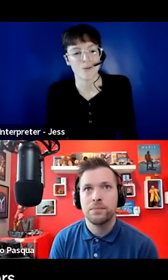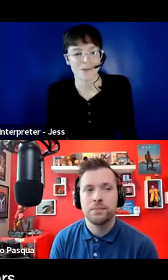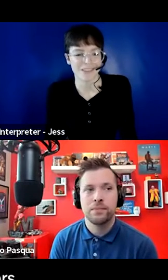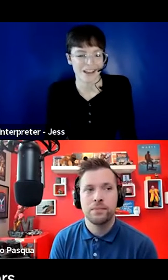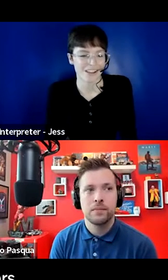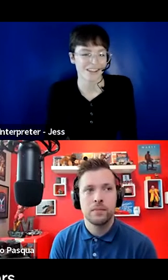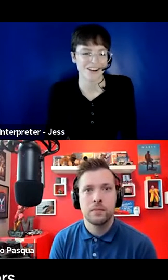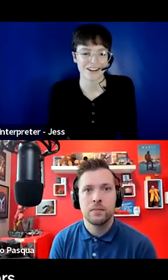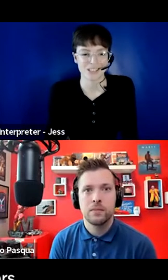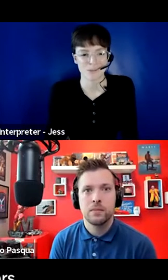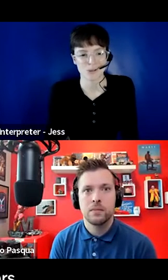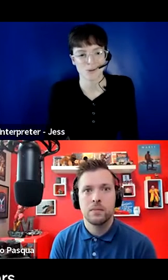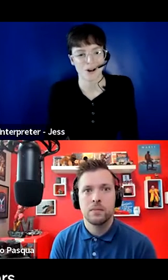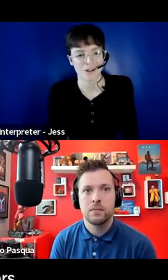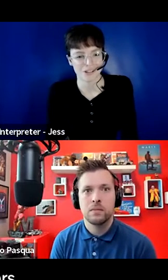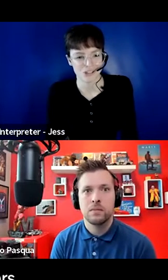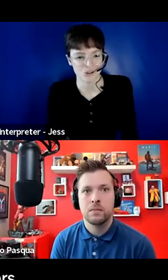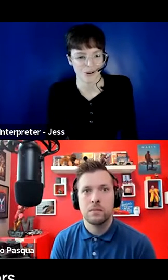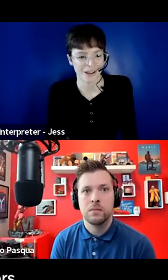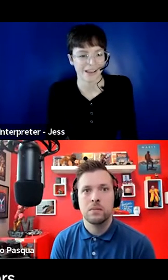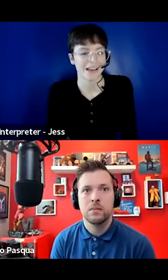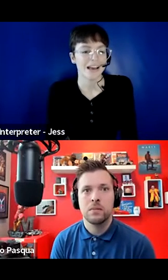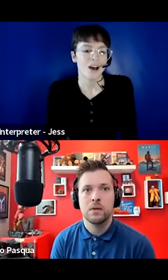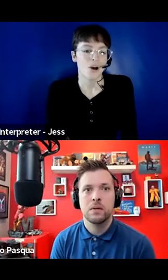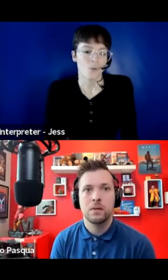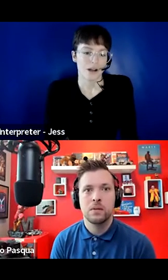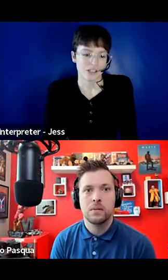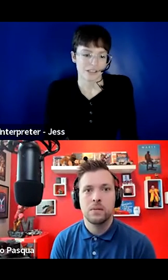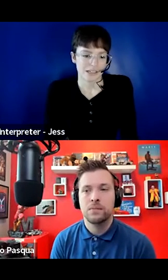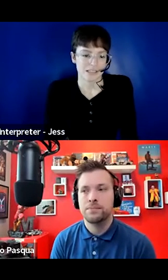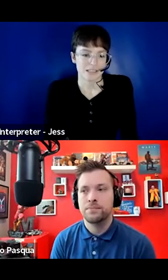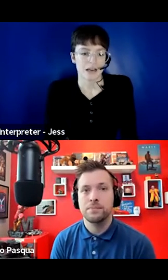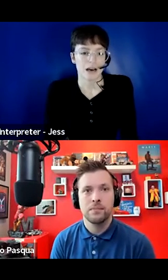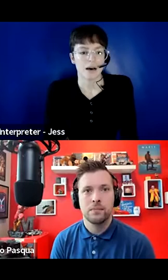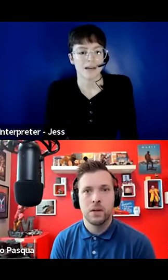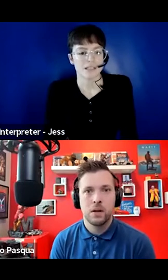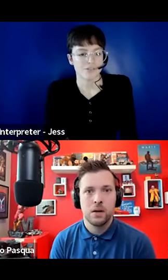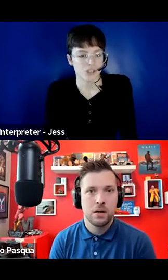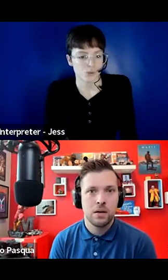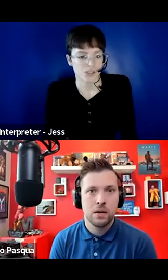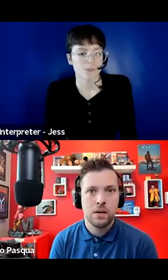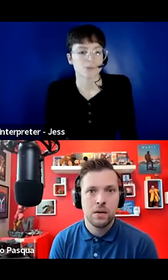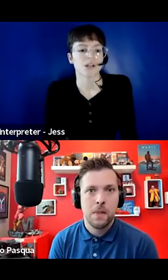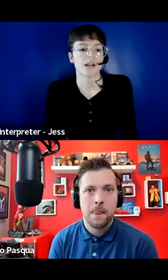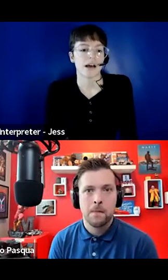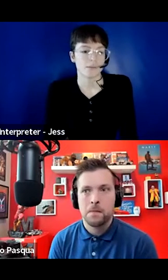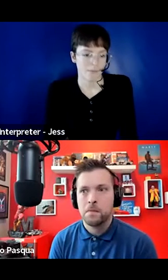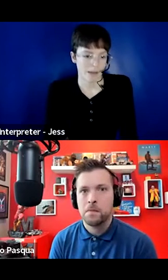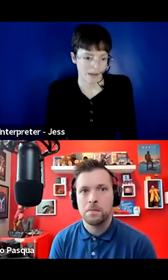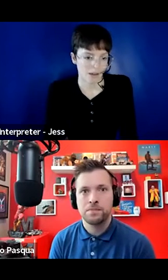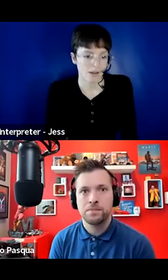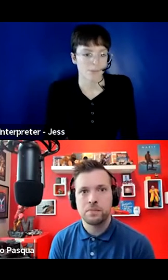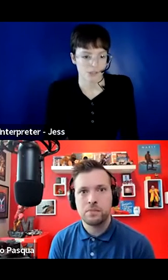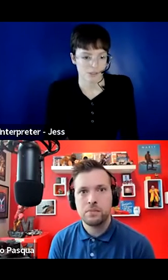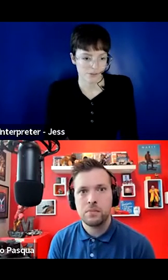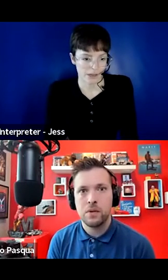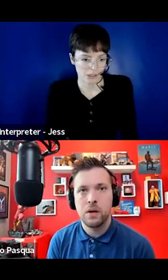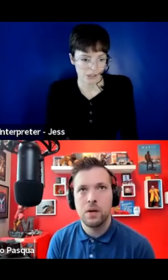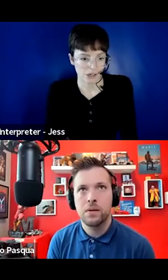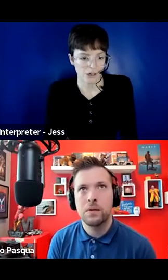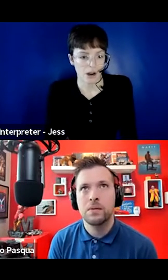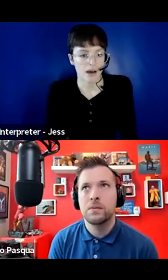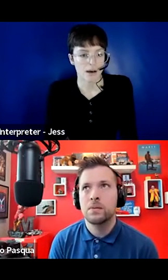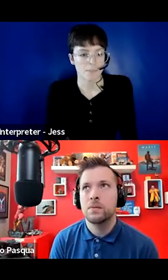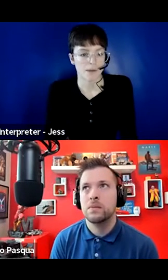I'm hoping that the audience members will all enjoy watching this. As a visual description, I'm a man and a person of